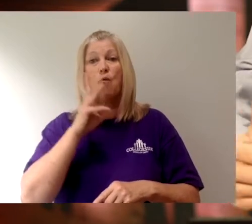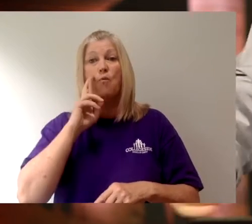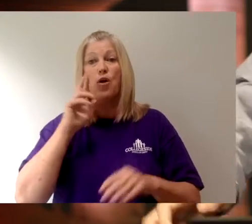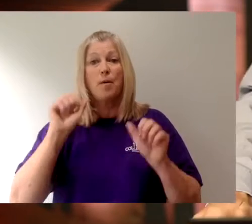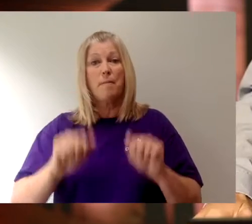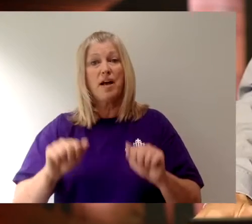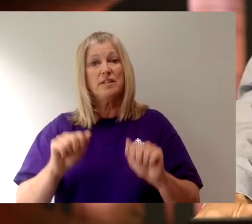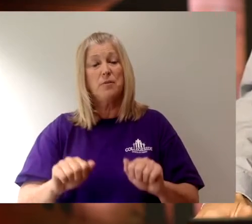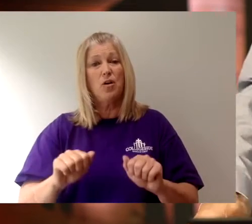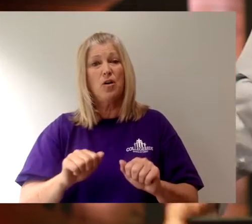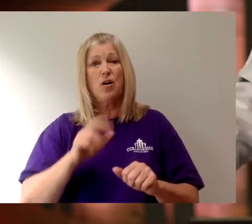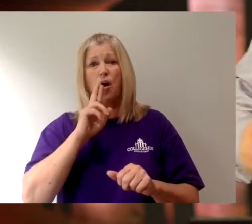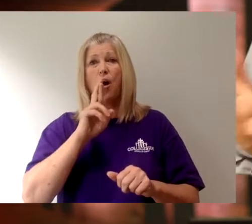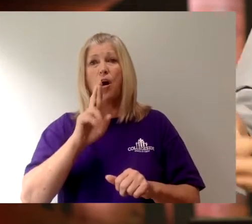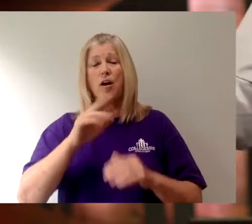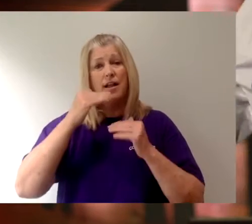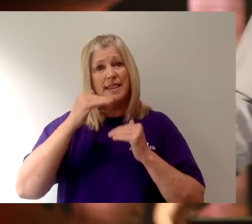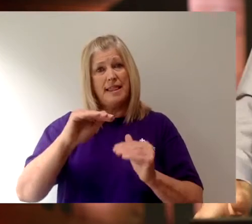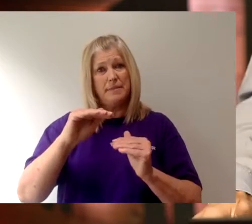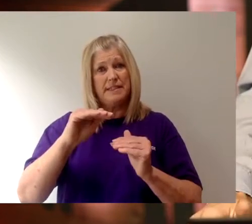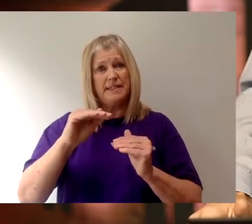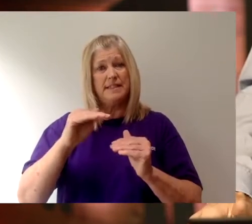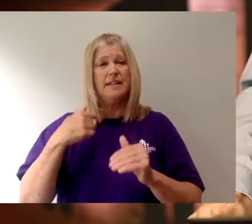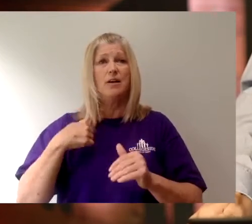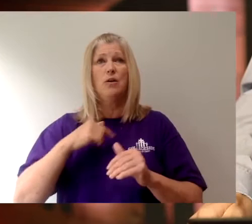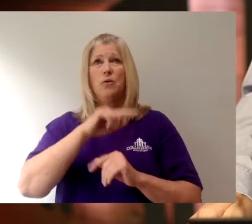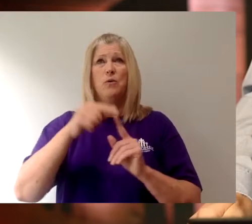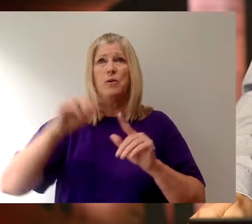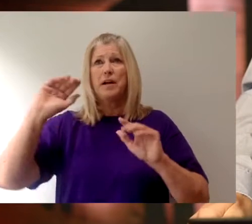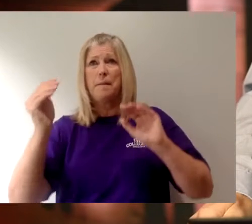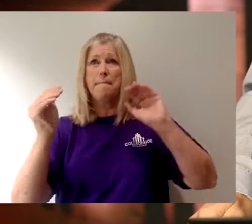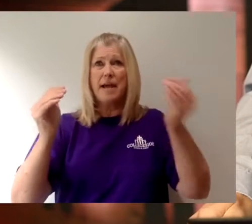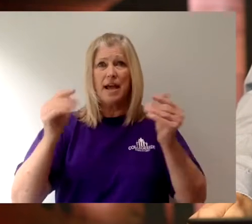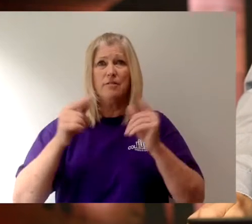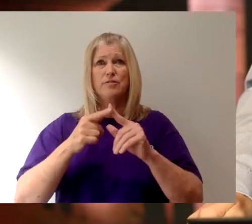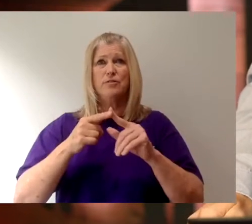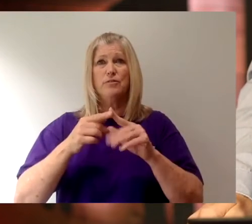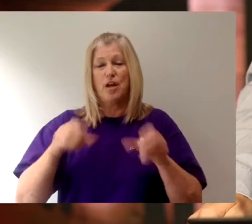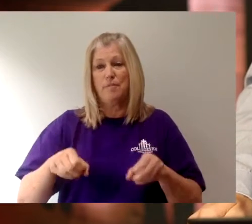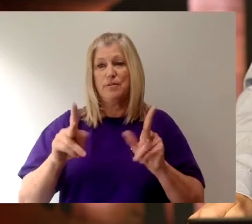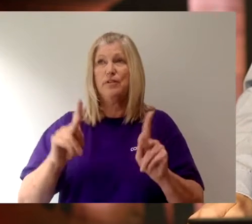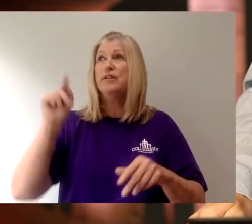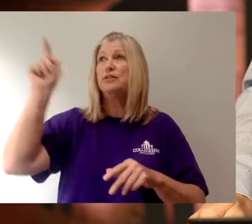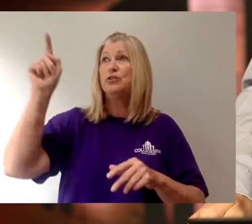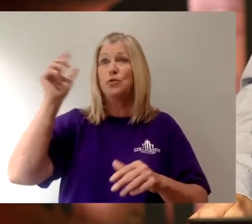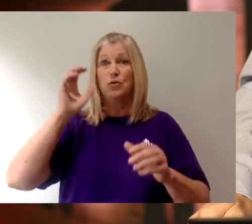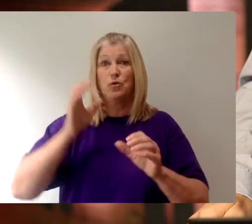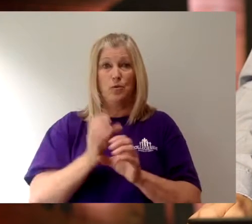were limited when we compare those to the opportunities that you have created.